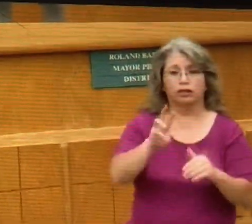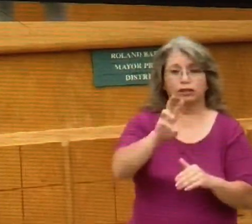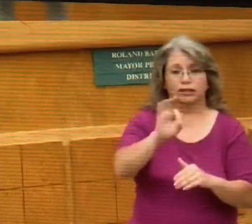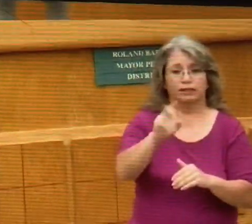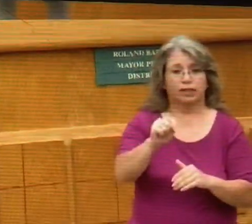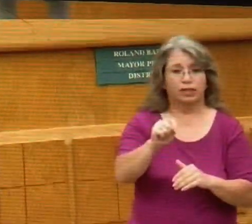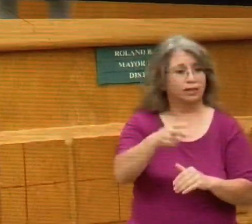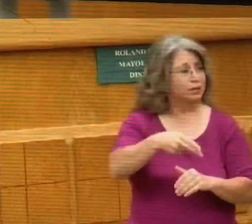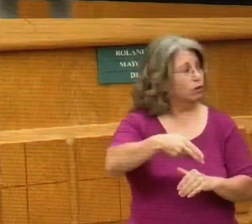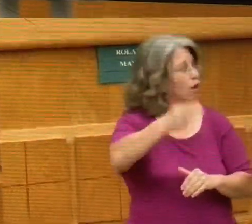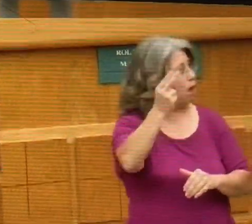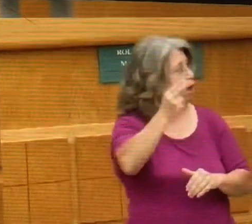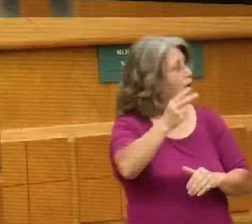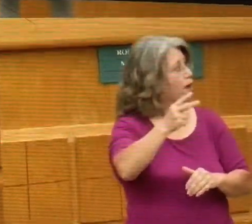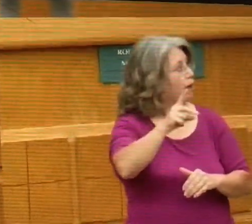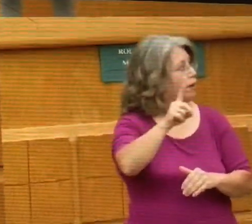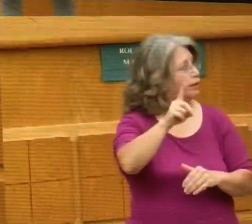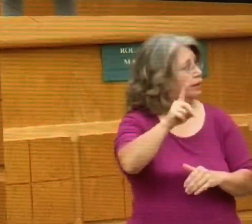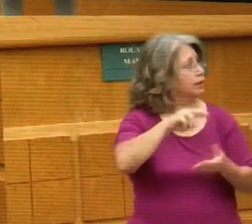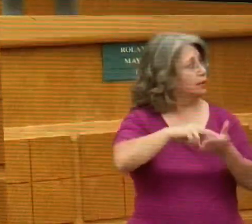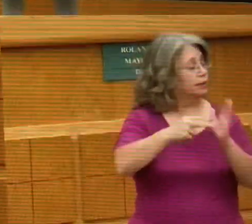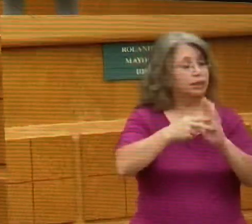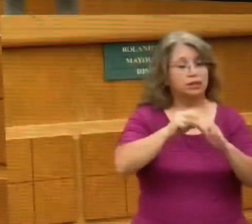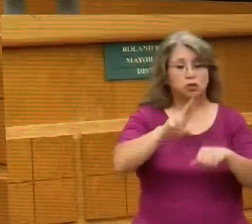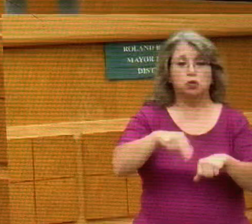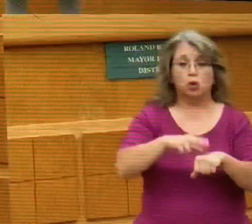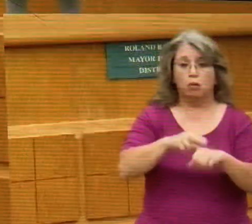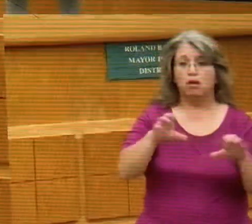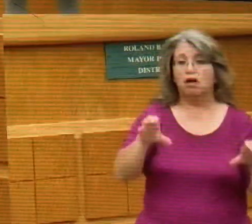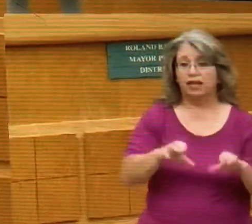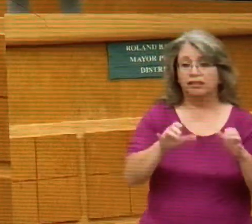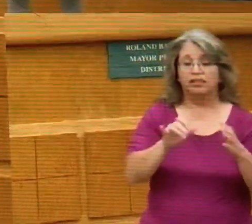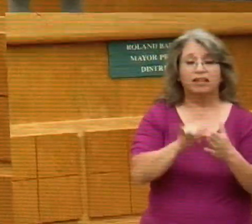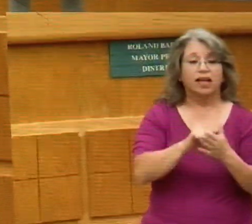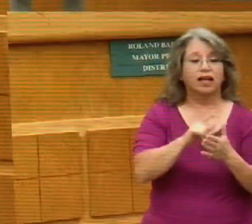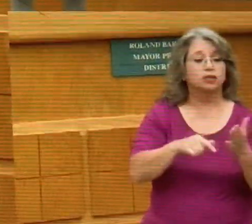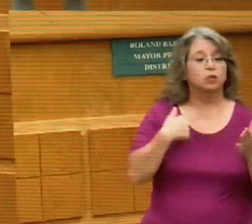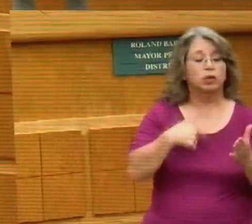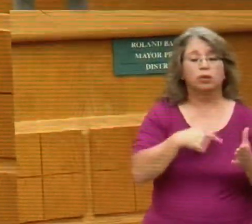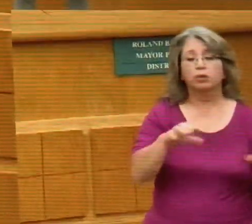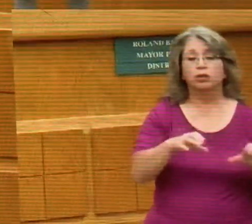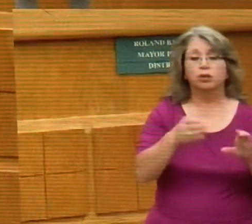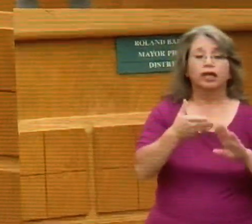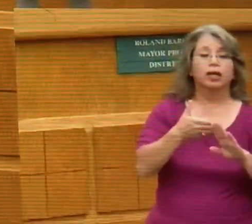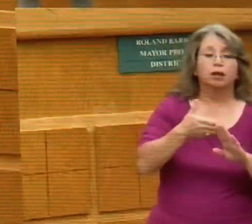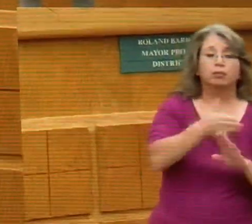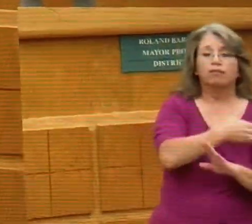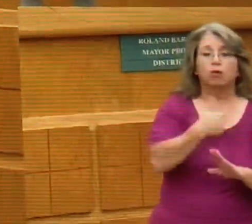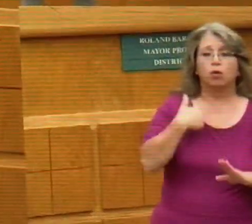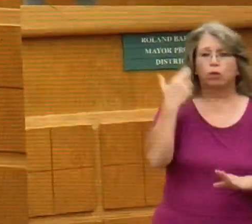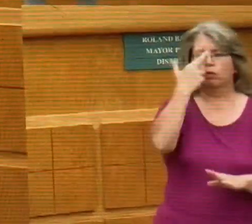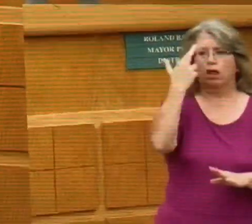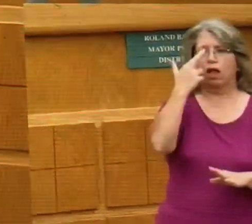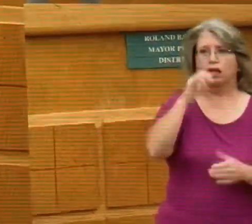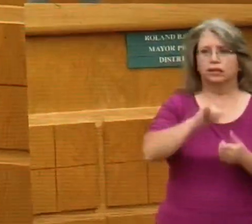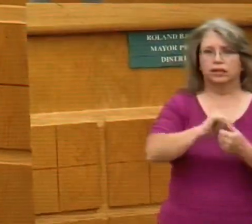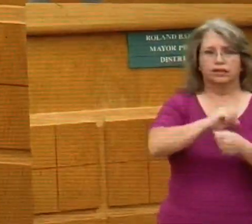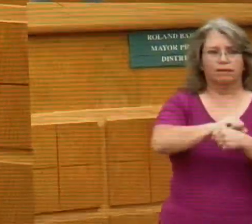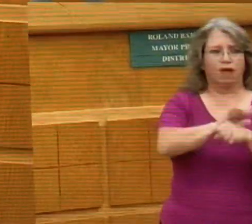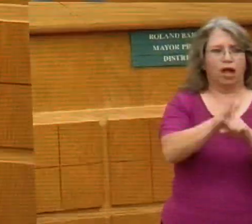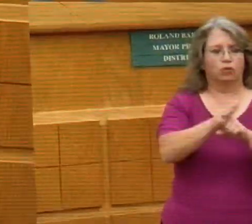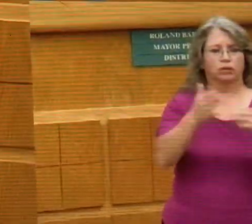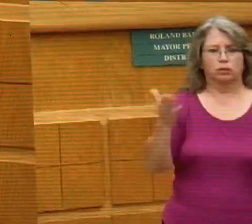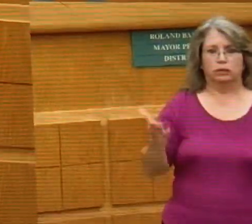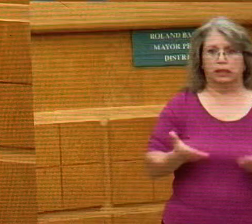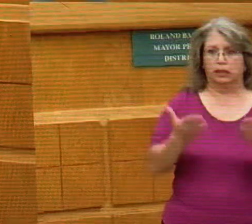means normal activity. 100 means that's what we were doing before we realized that COVID-19 was really here in the U.S. and was really a threat